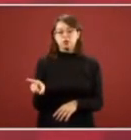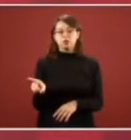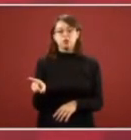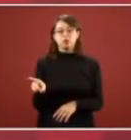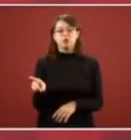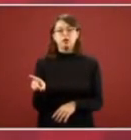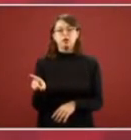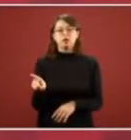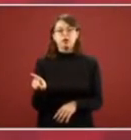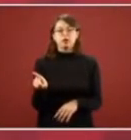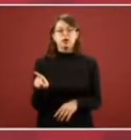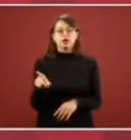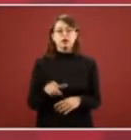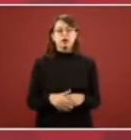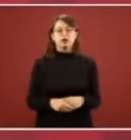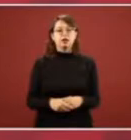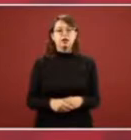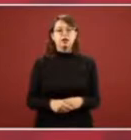este